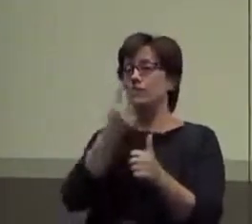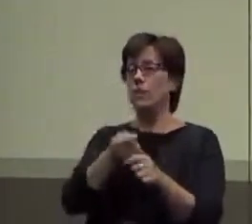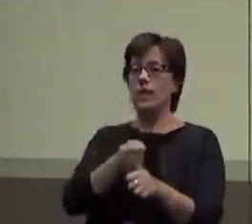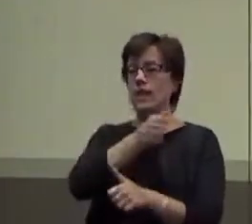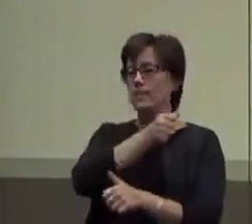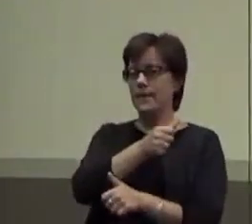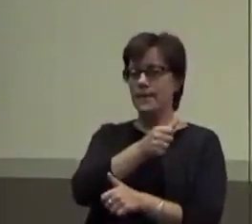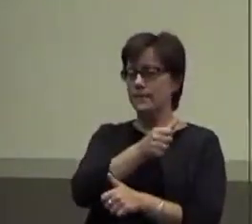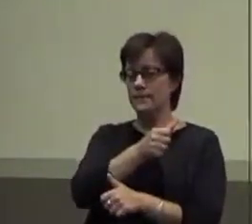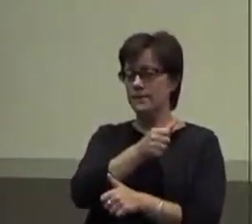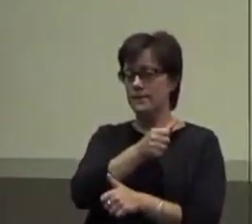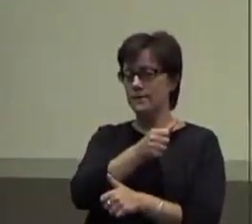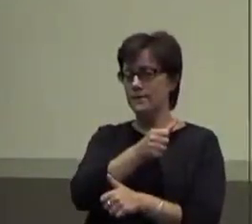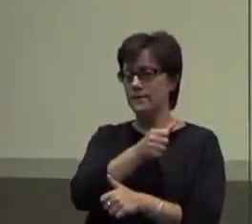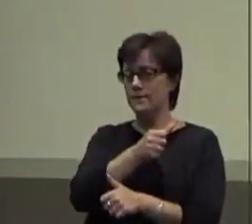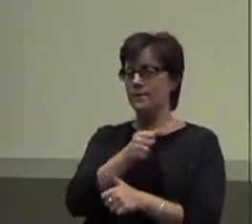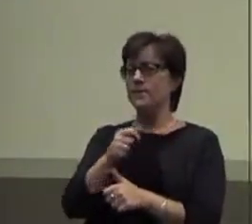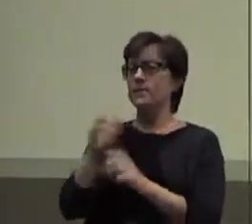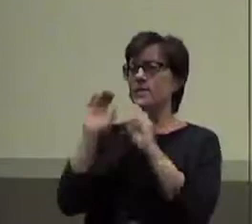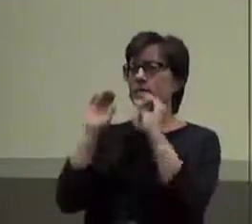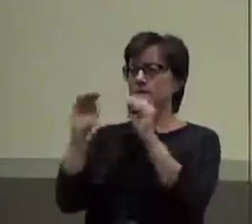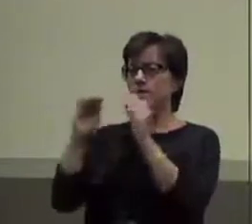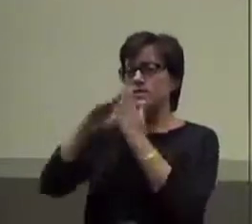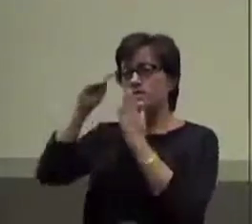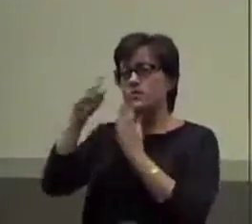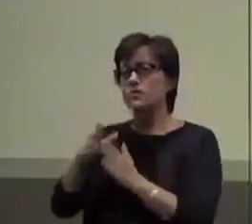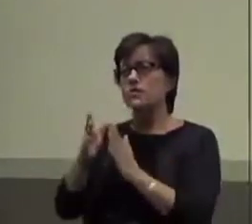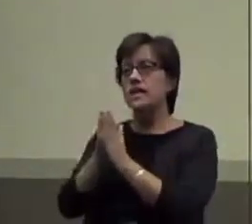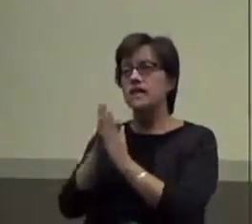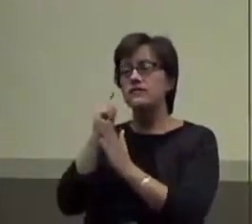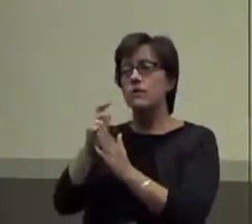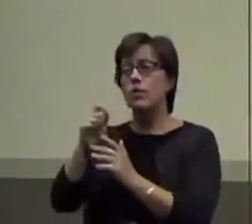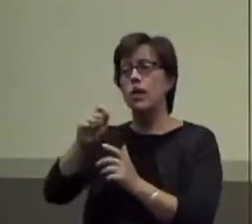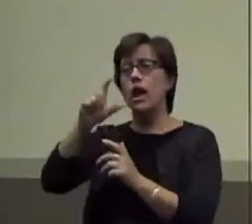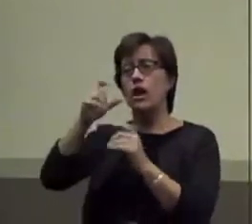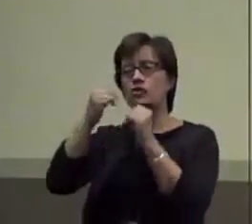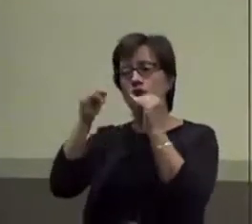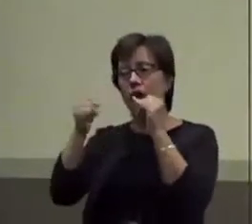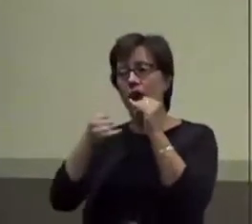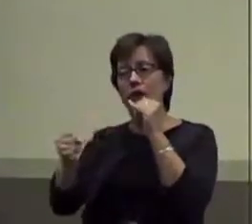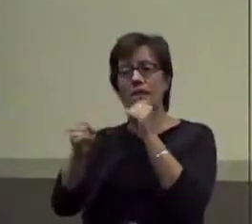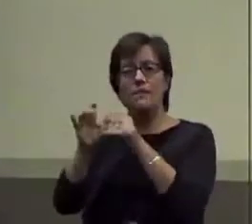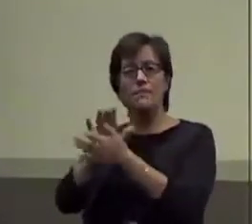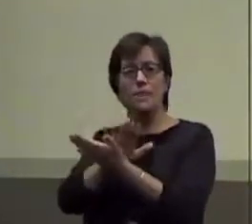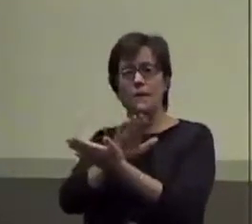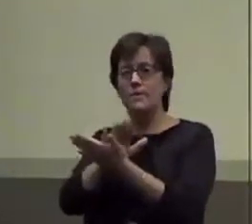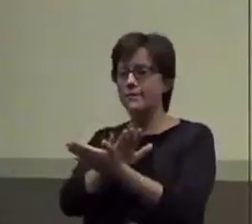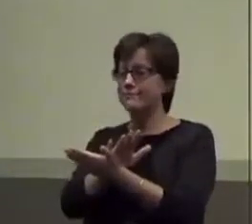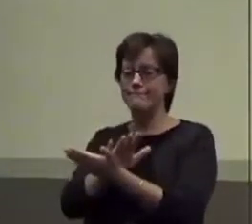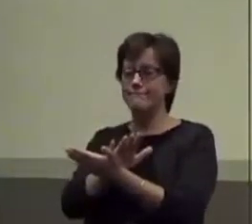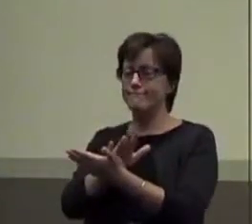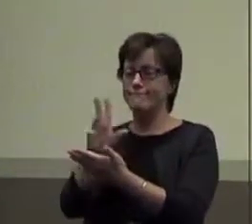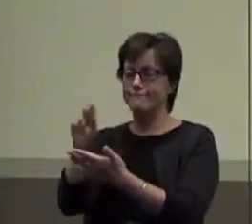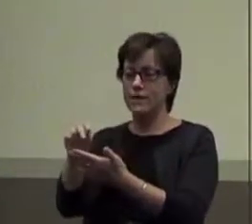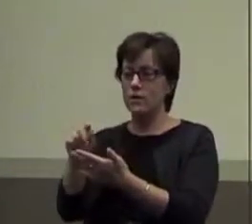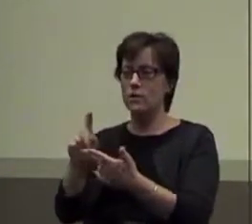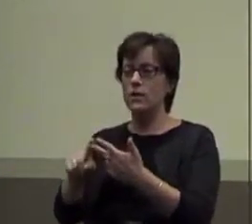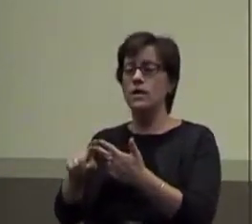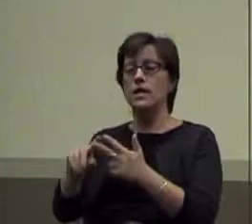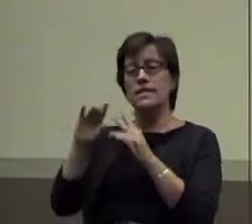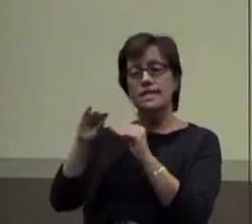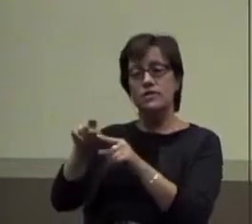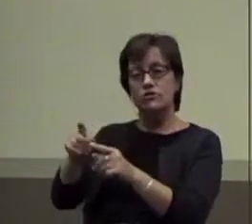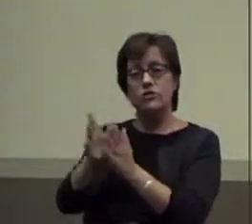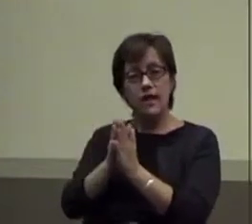one. Okay? Teach the student to ask for a large line paper. Nope. Right? Teach the student to ask